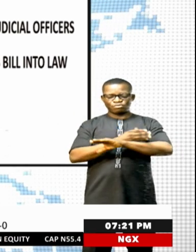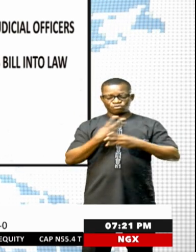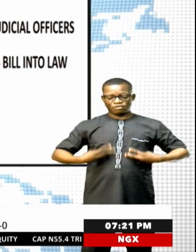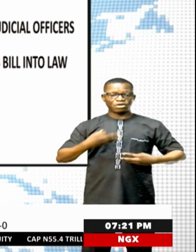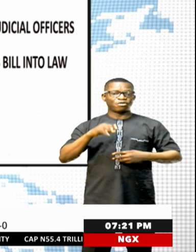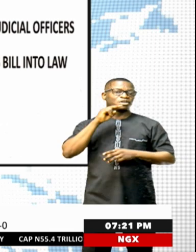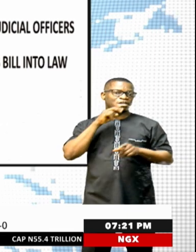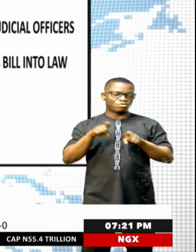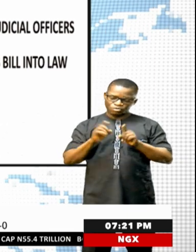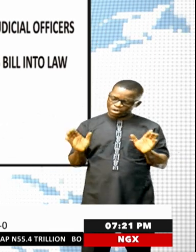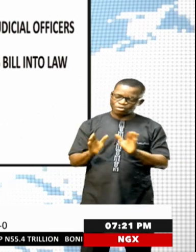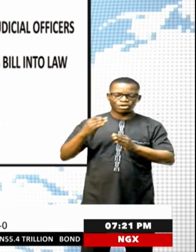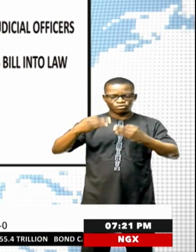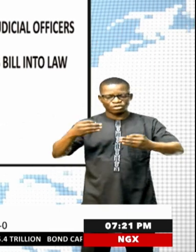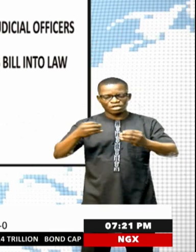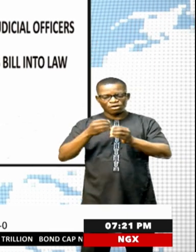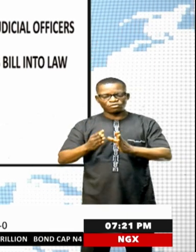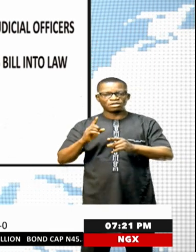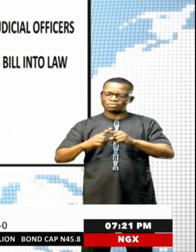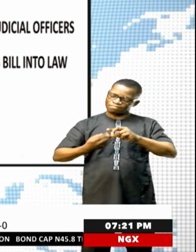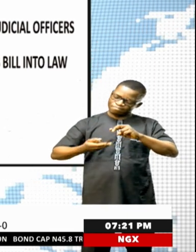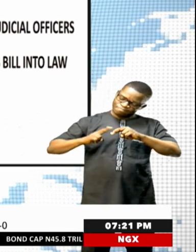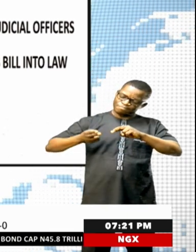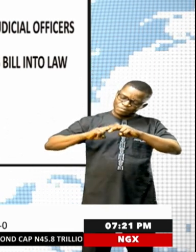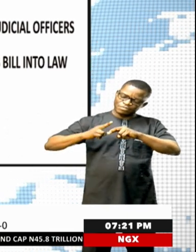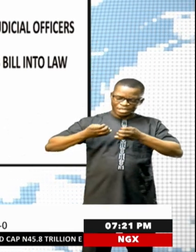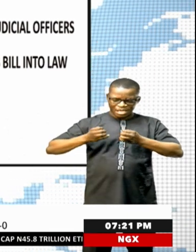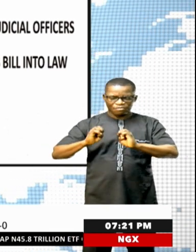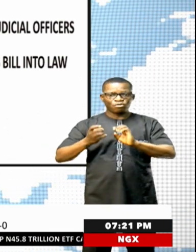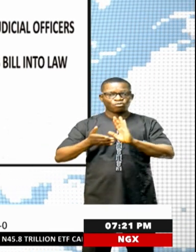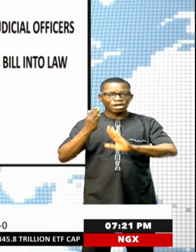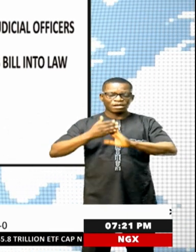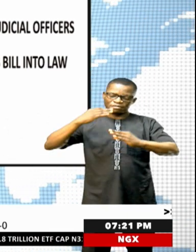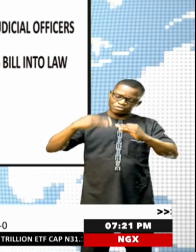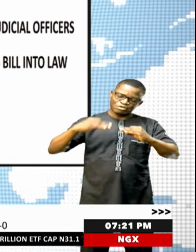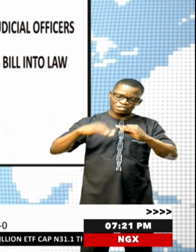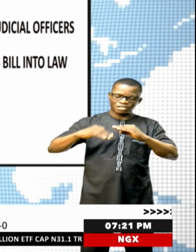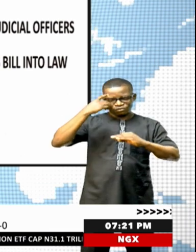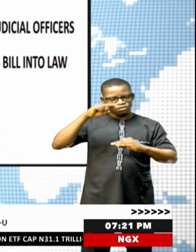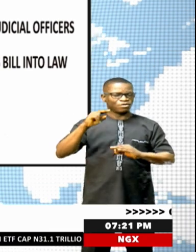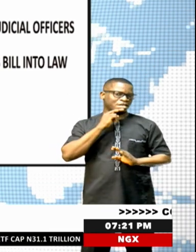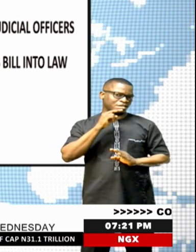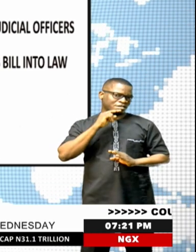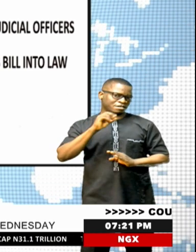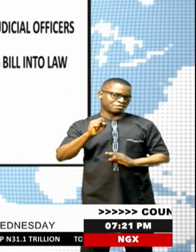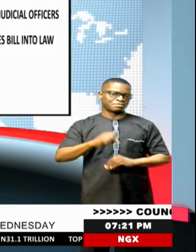urges judicial officers to redouble efforts in ensuring speedy dispensation of justice for Nigerians.